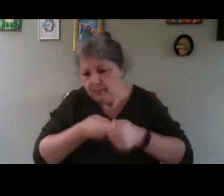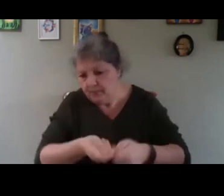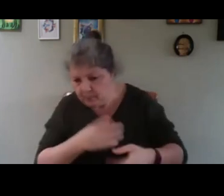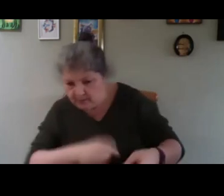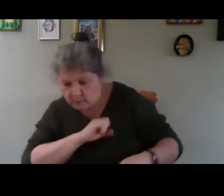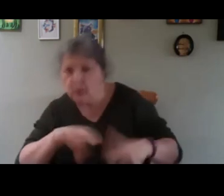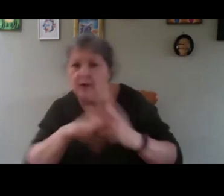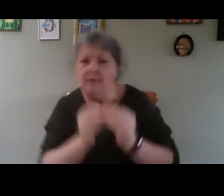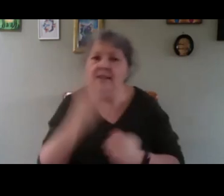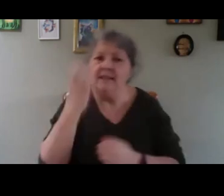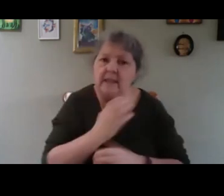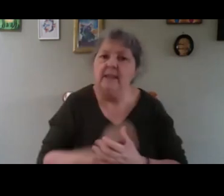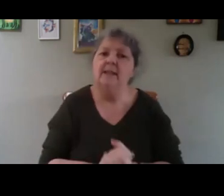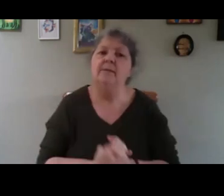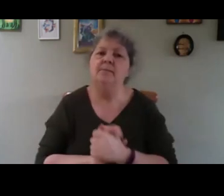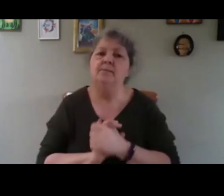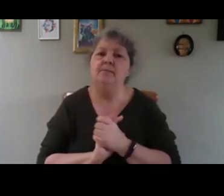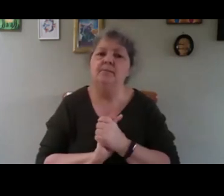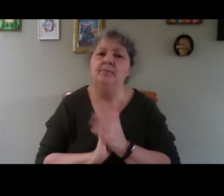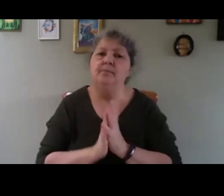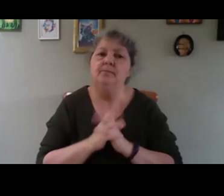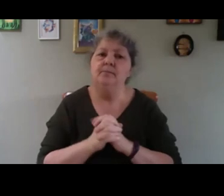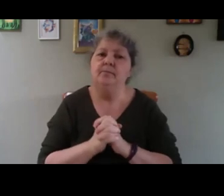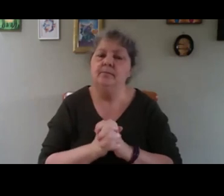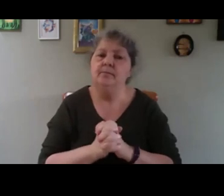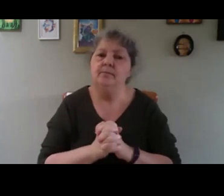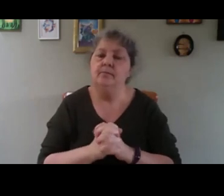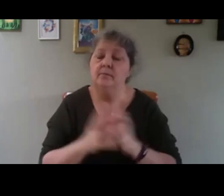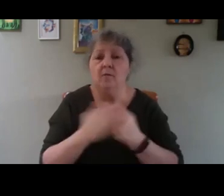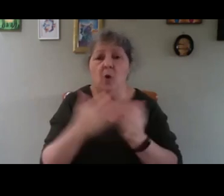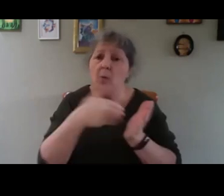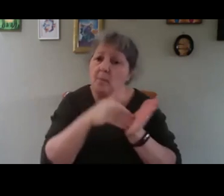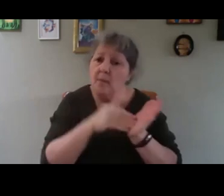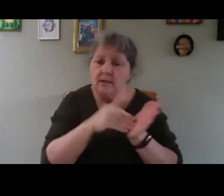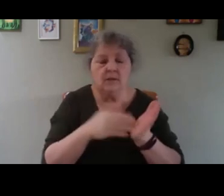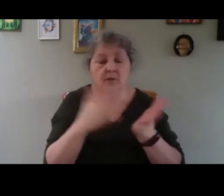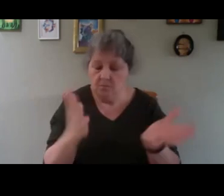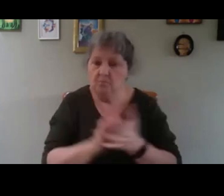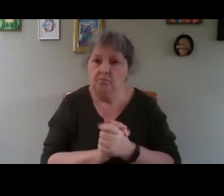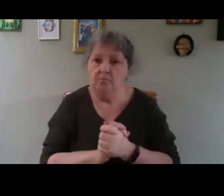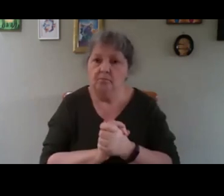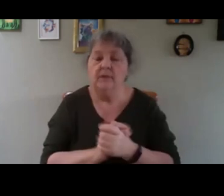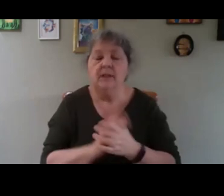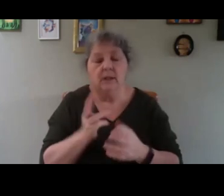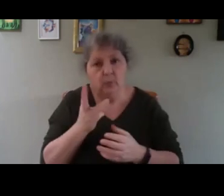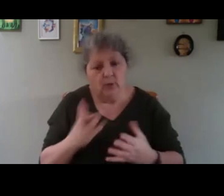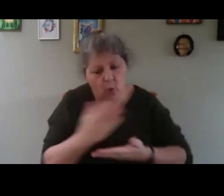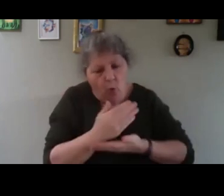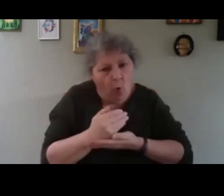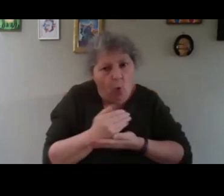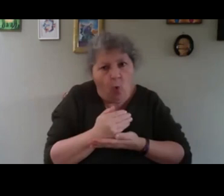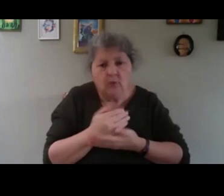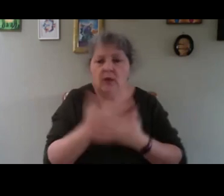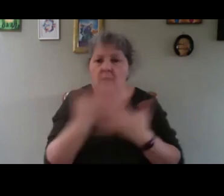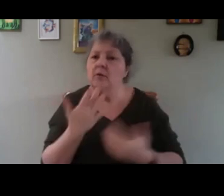check the cable, do some maintenance, or whatever. it will hold a lot of water, up to